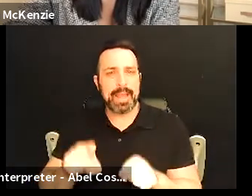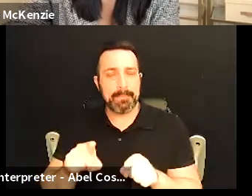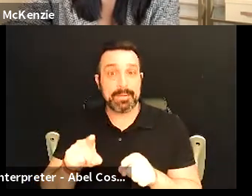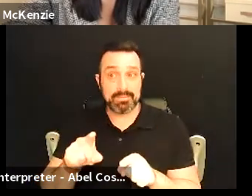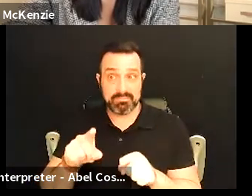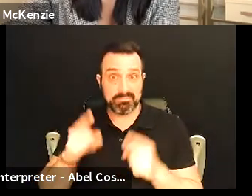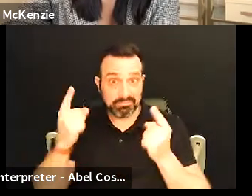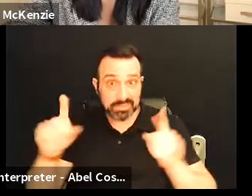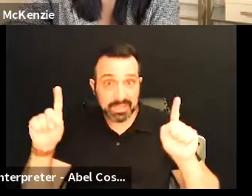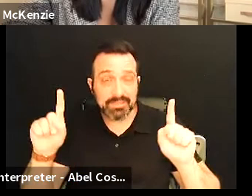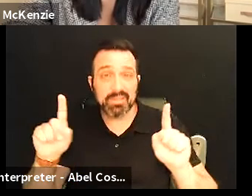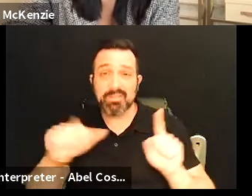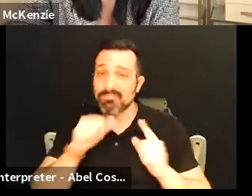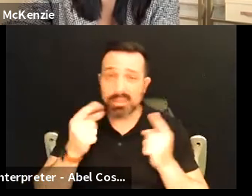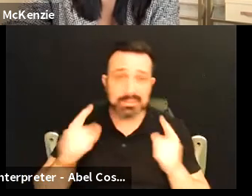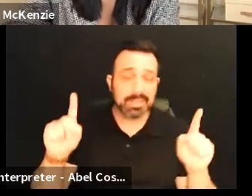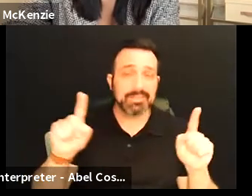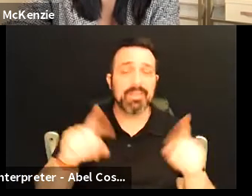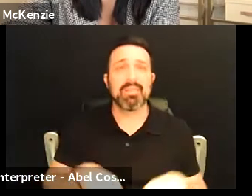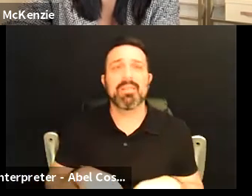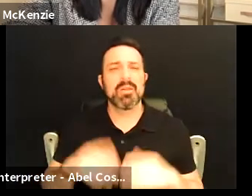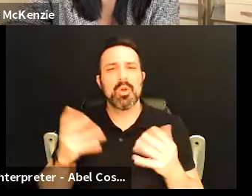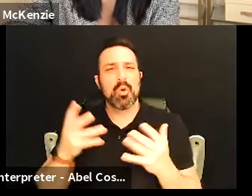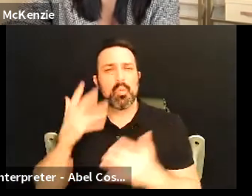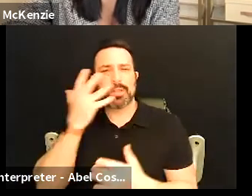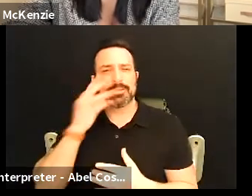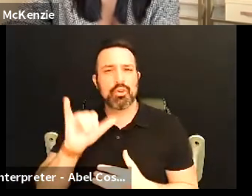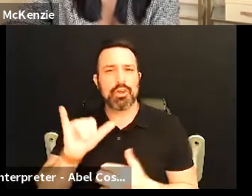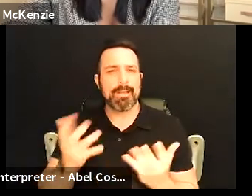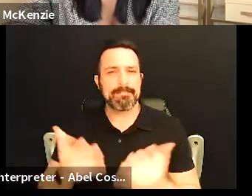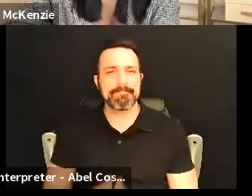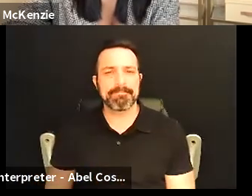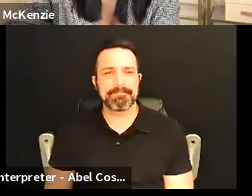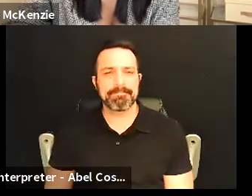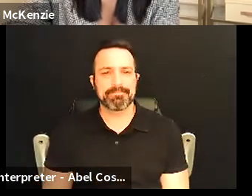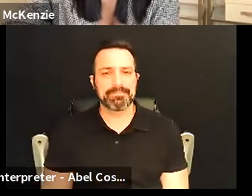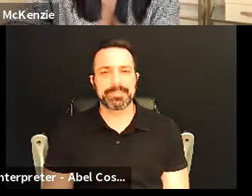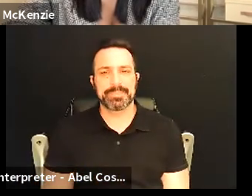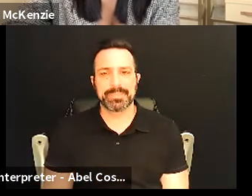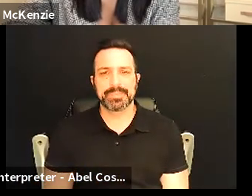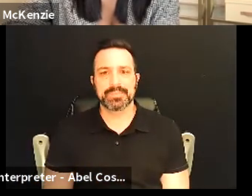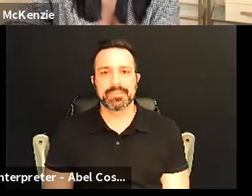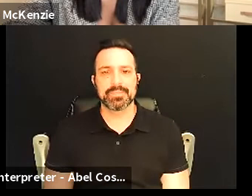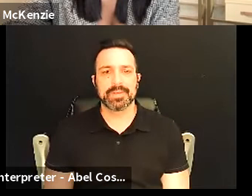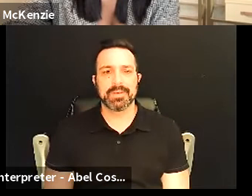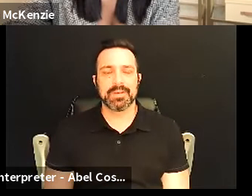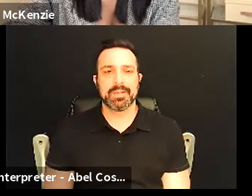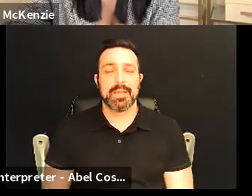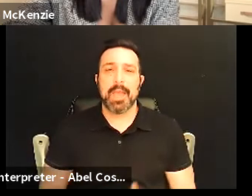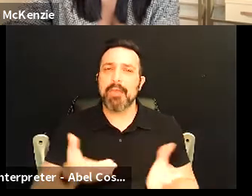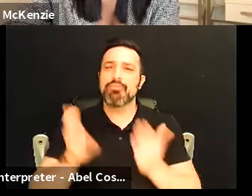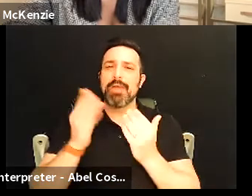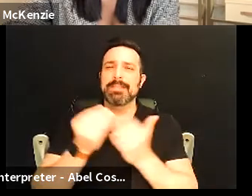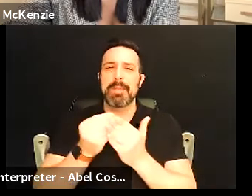has it been successful not successful um what does that look like and not even raise money but